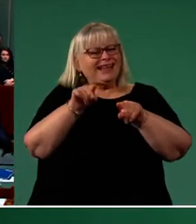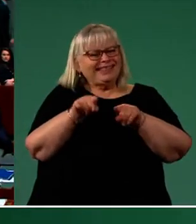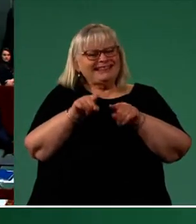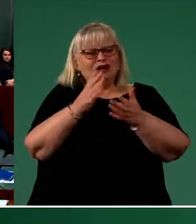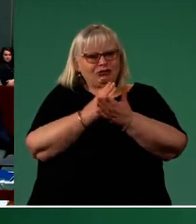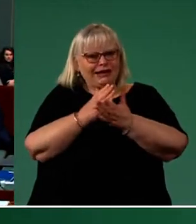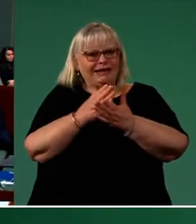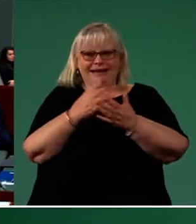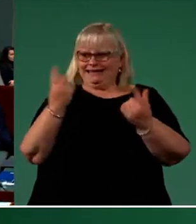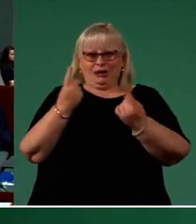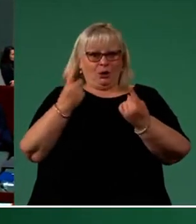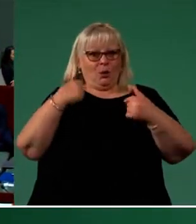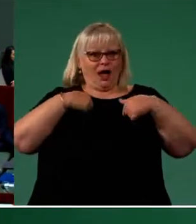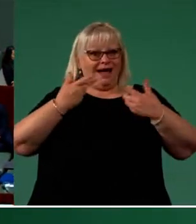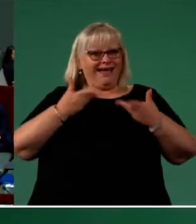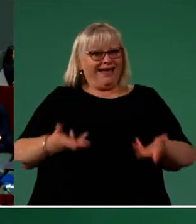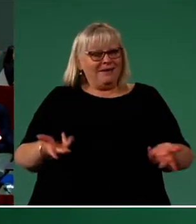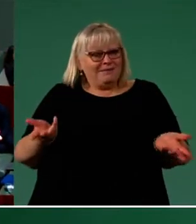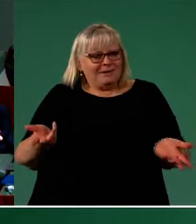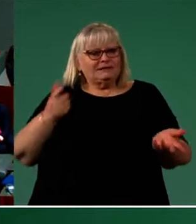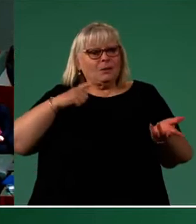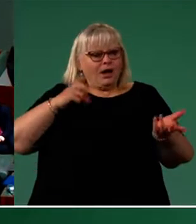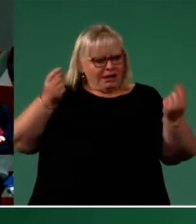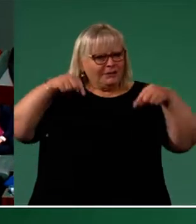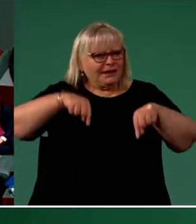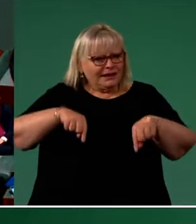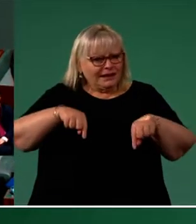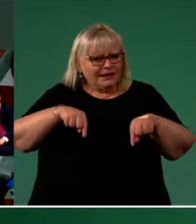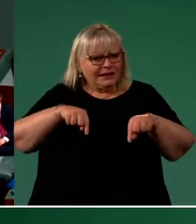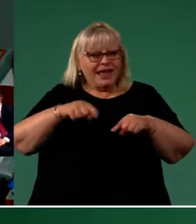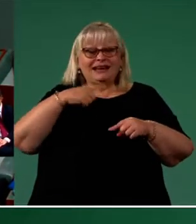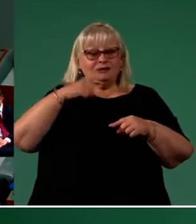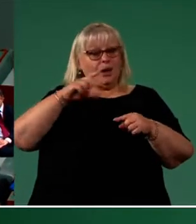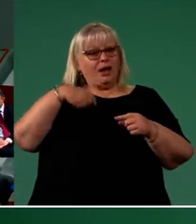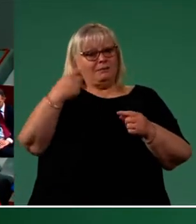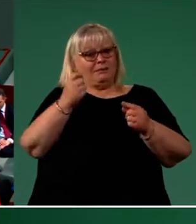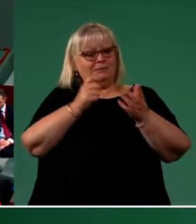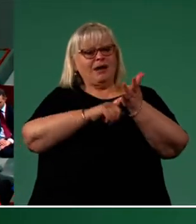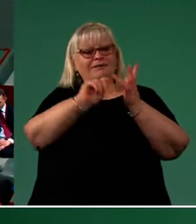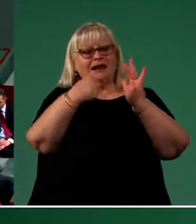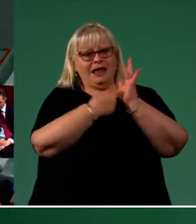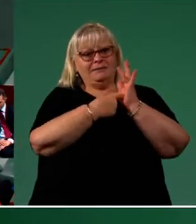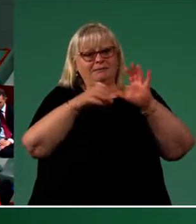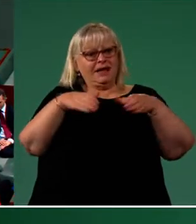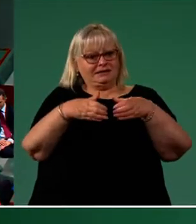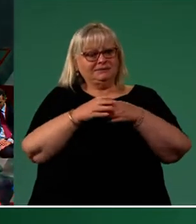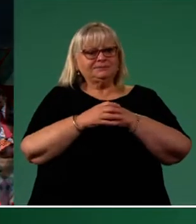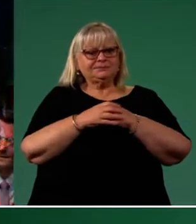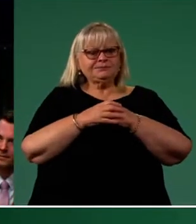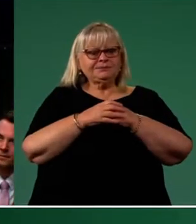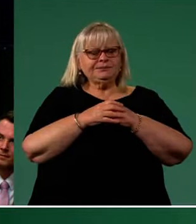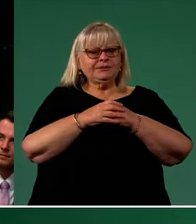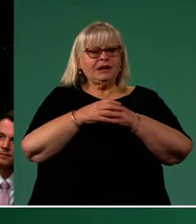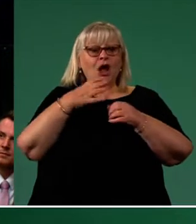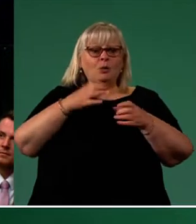defined who I am. It's a reason why I'm here and it's a reason why I'm a member of the Labor Party. I'm here because I want our